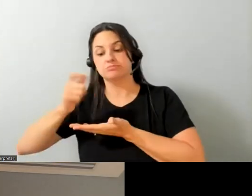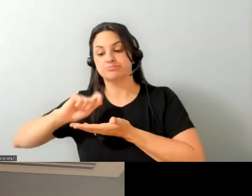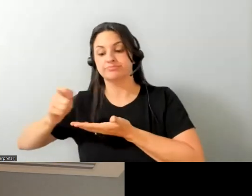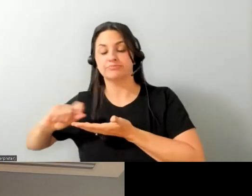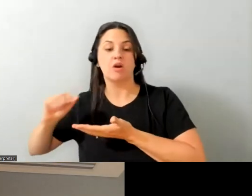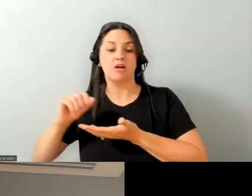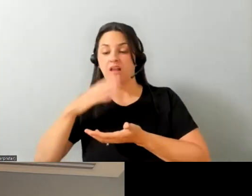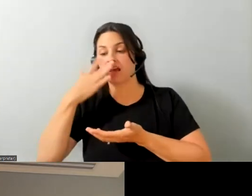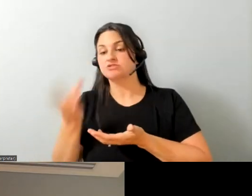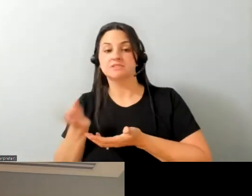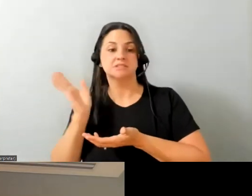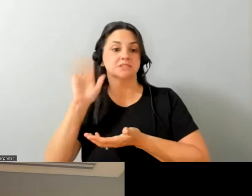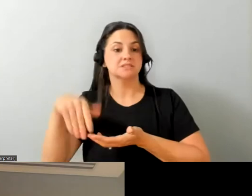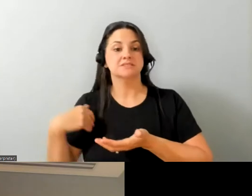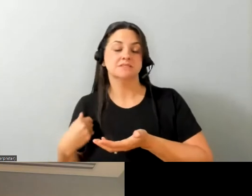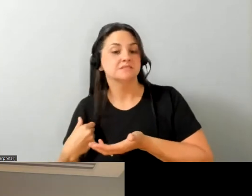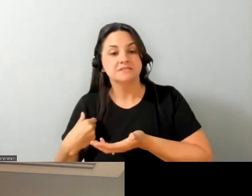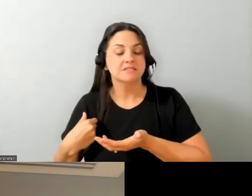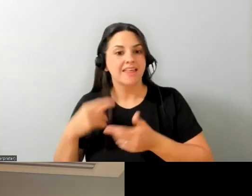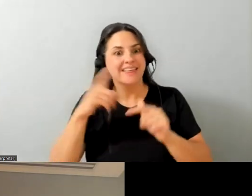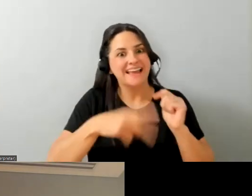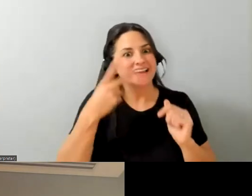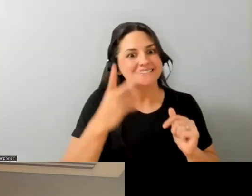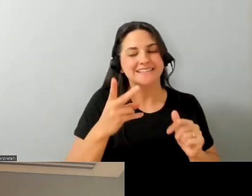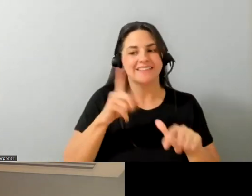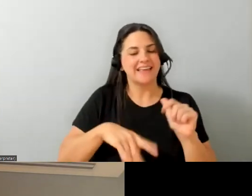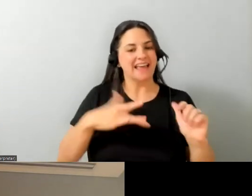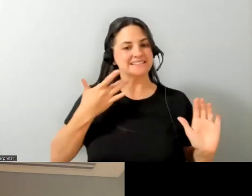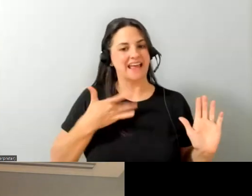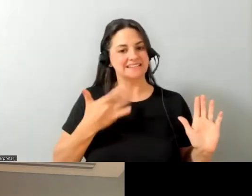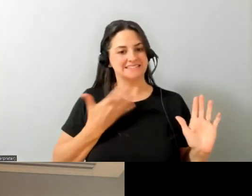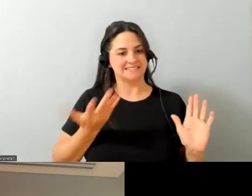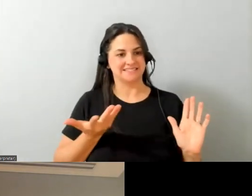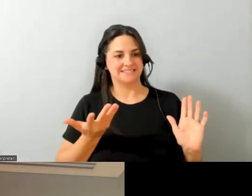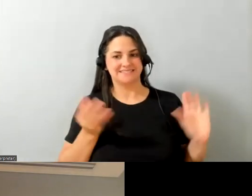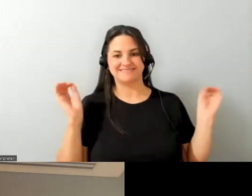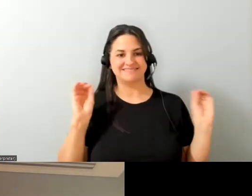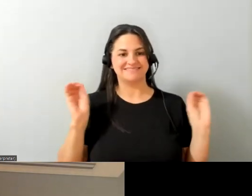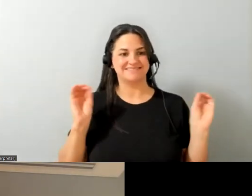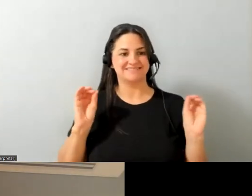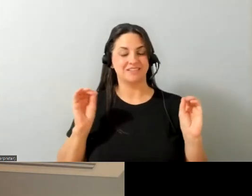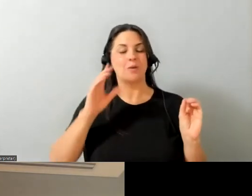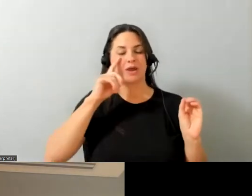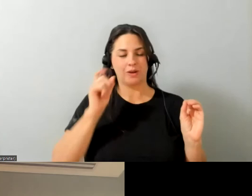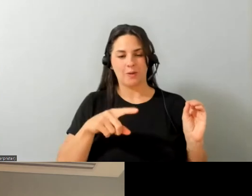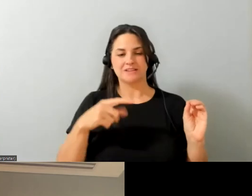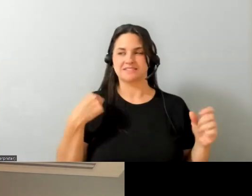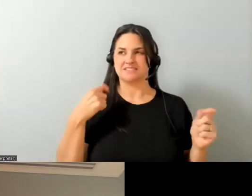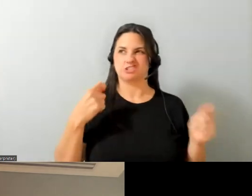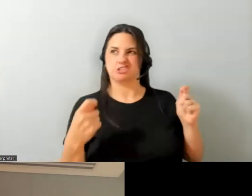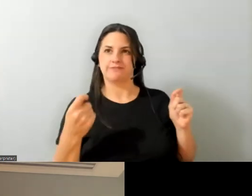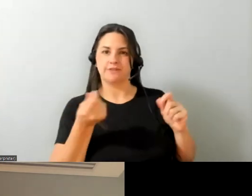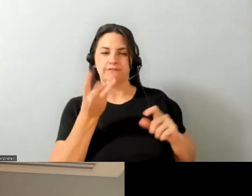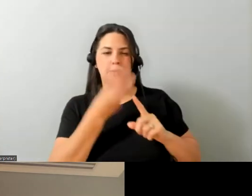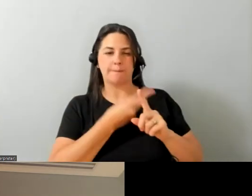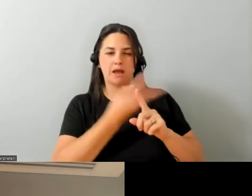not interested right they can't see that or sense that in the room and we've noticed since this shift lately the last couple months of